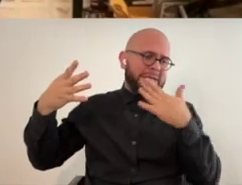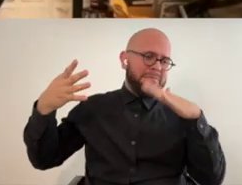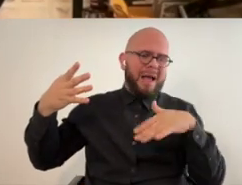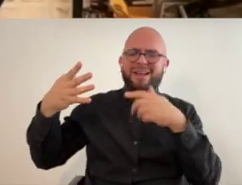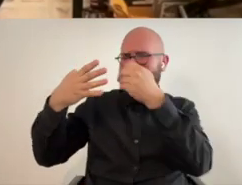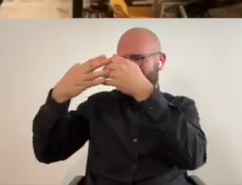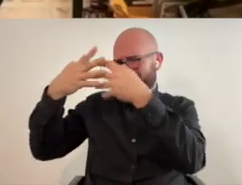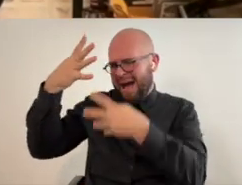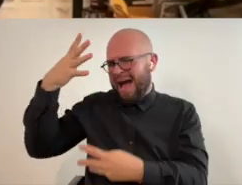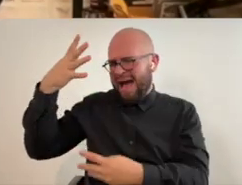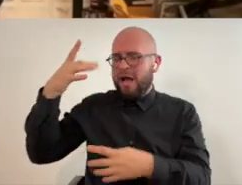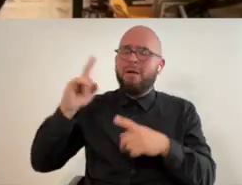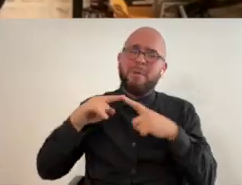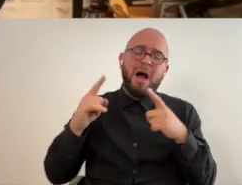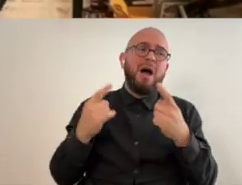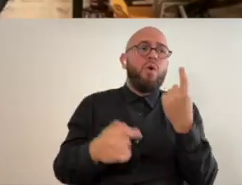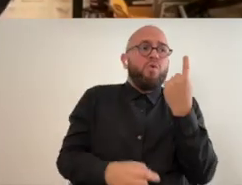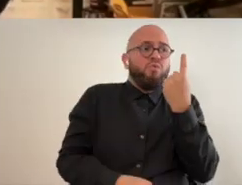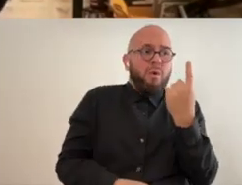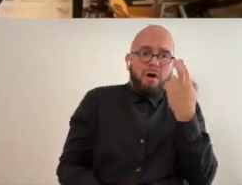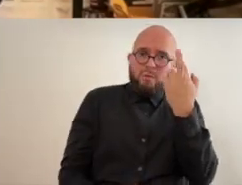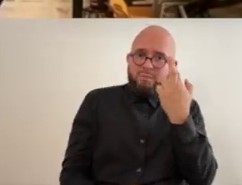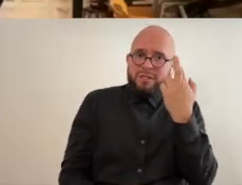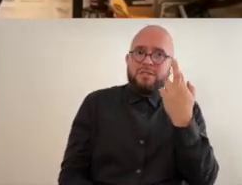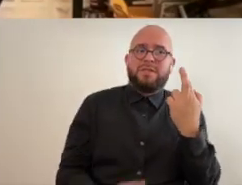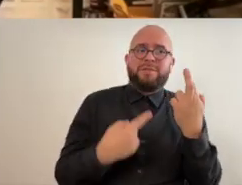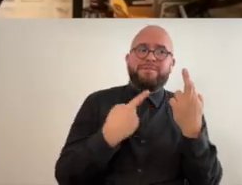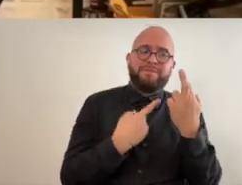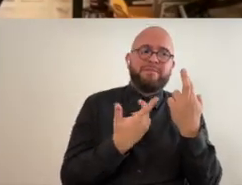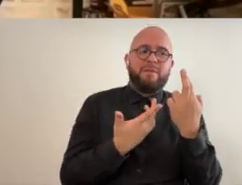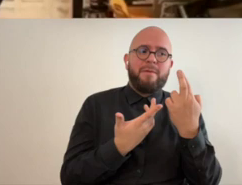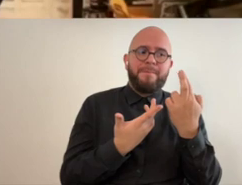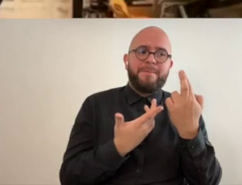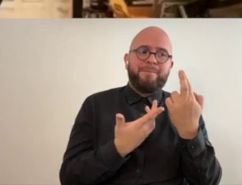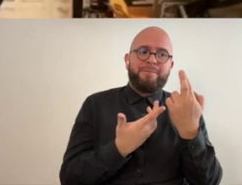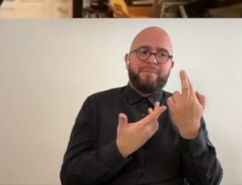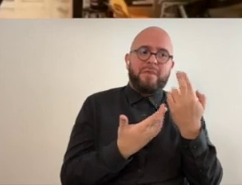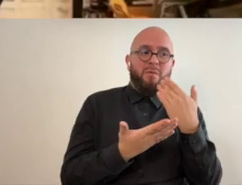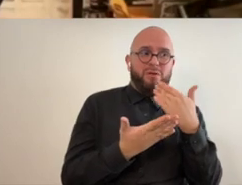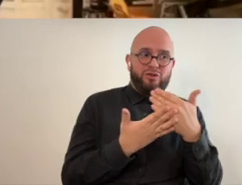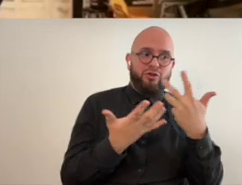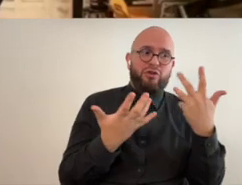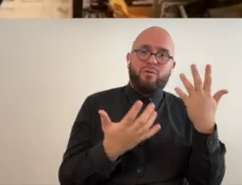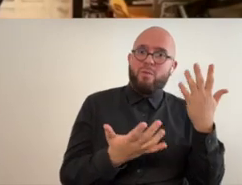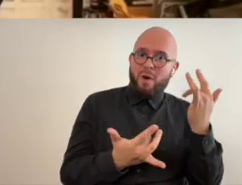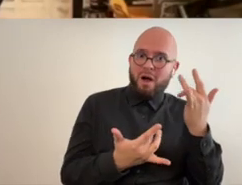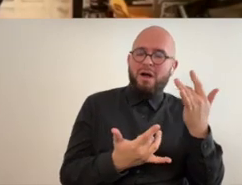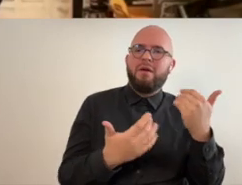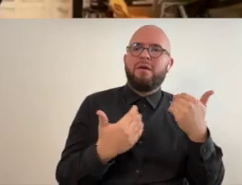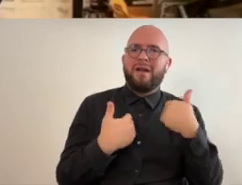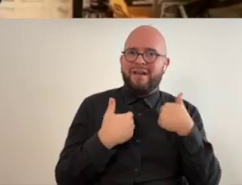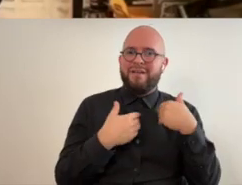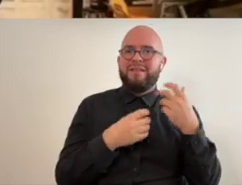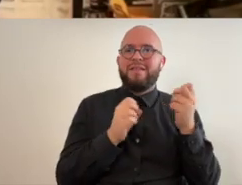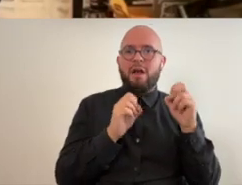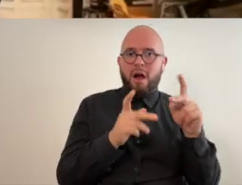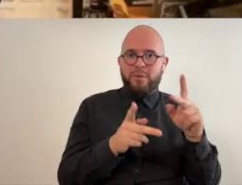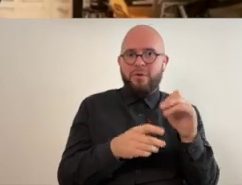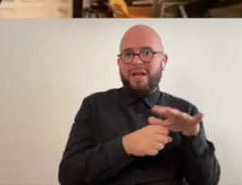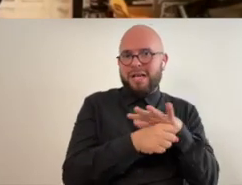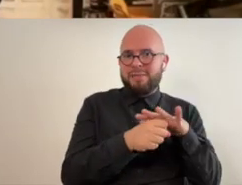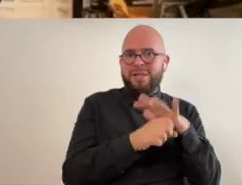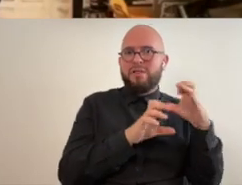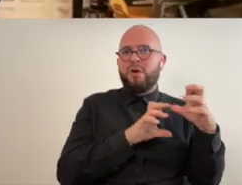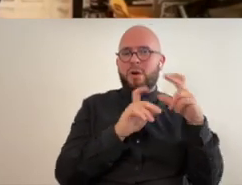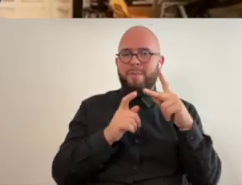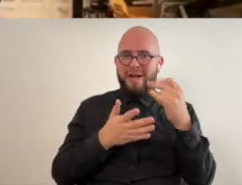but the one like 90 reasons why it was awful but one reason was it brought me the opportunity and